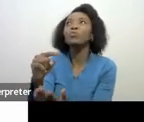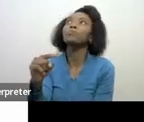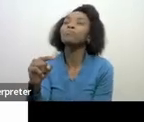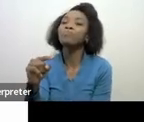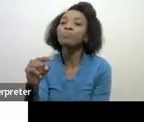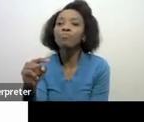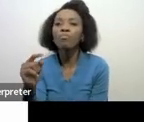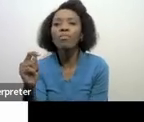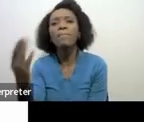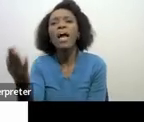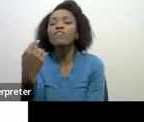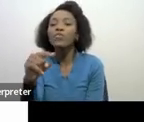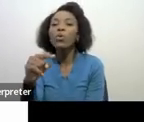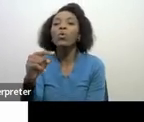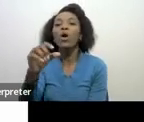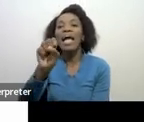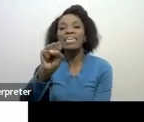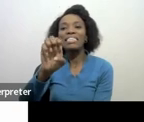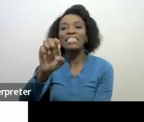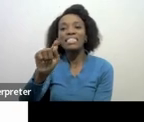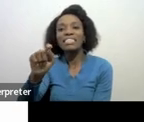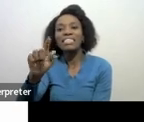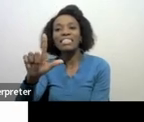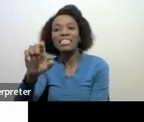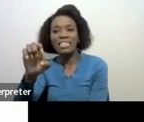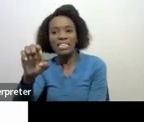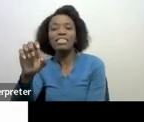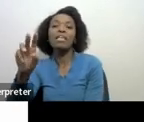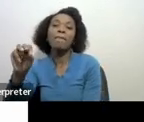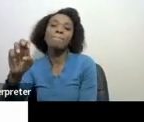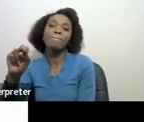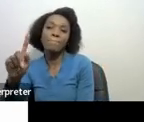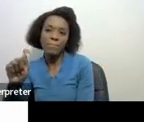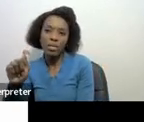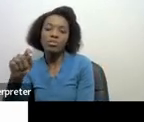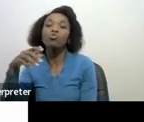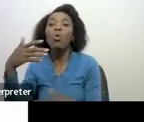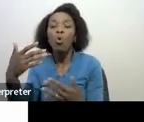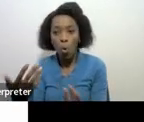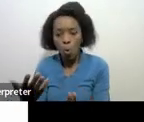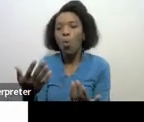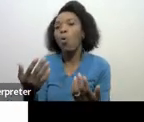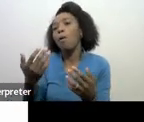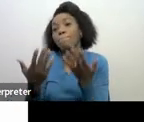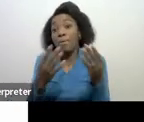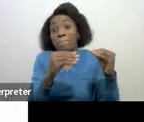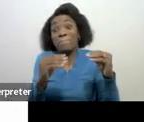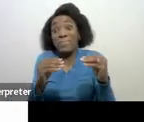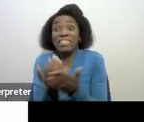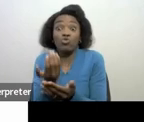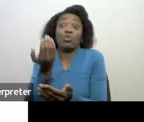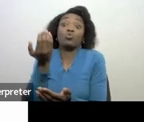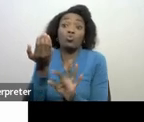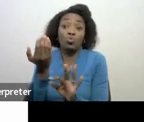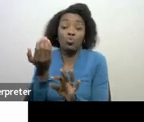settlement or a compromise or business rescue now if none of